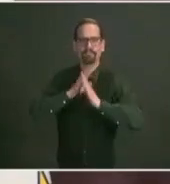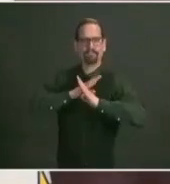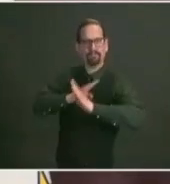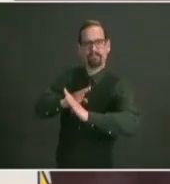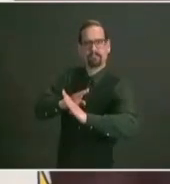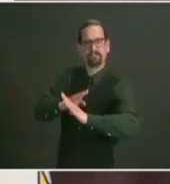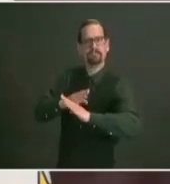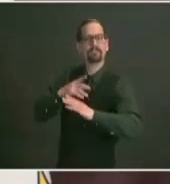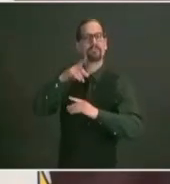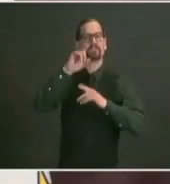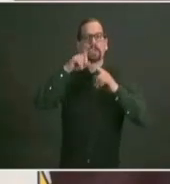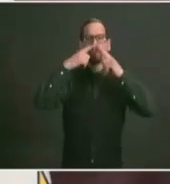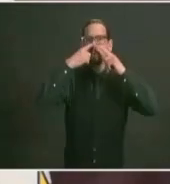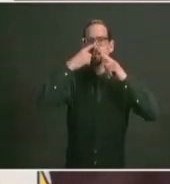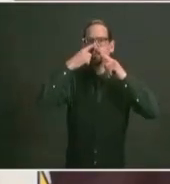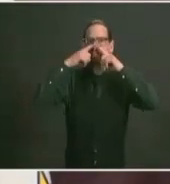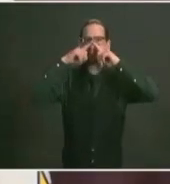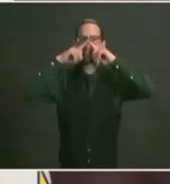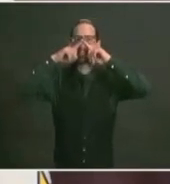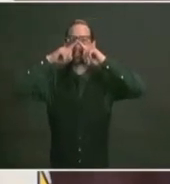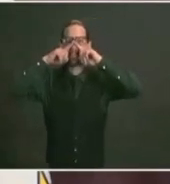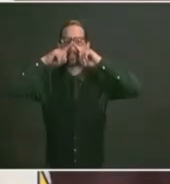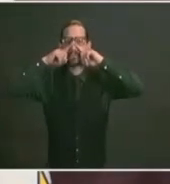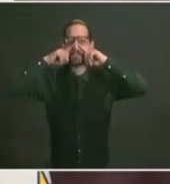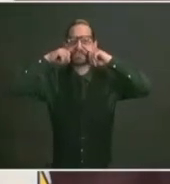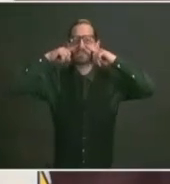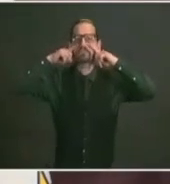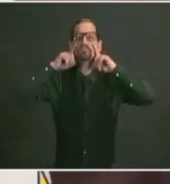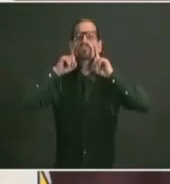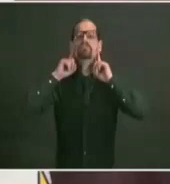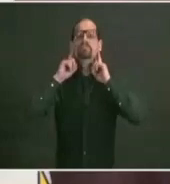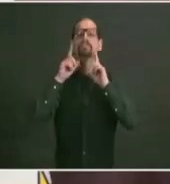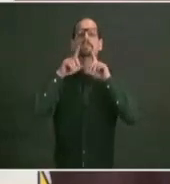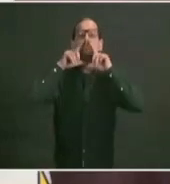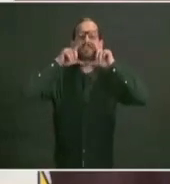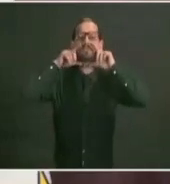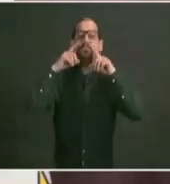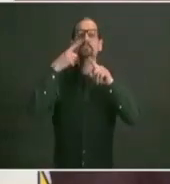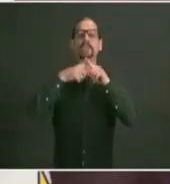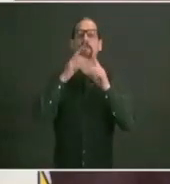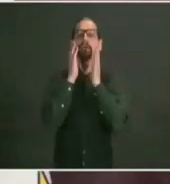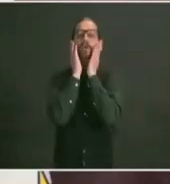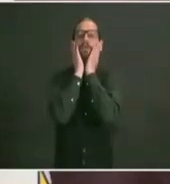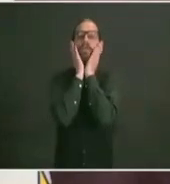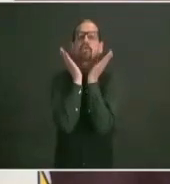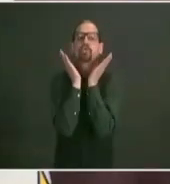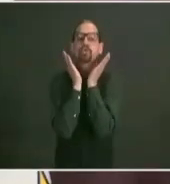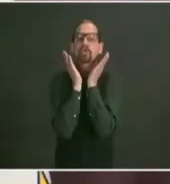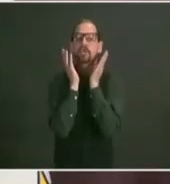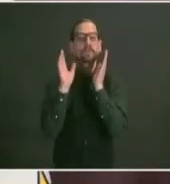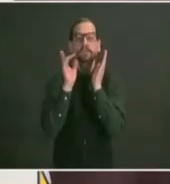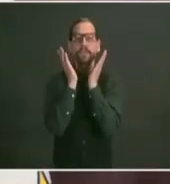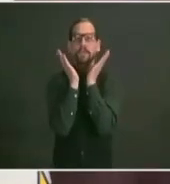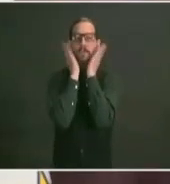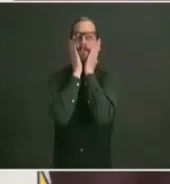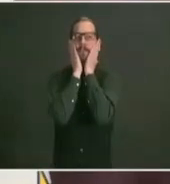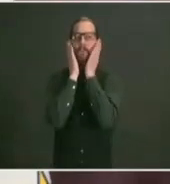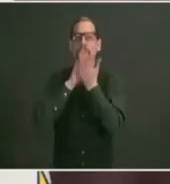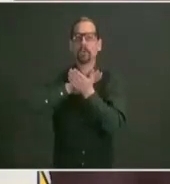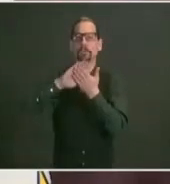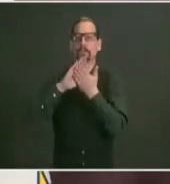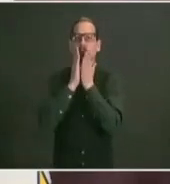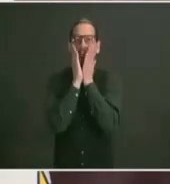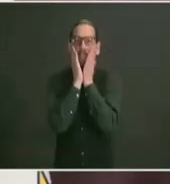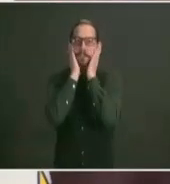nose mouth and chin without any gaps kn95 like the one i have are very